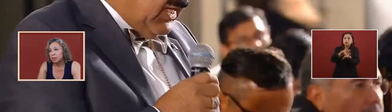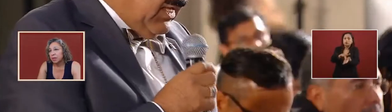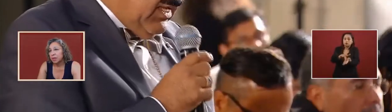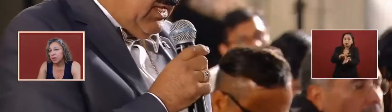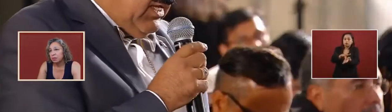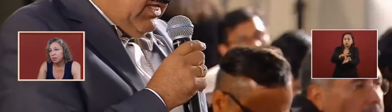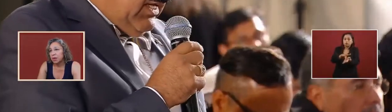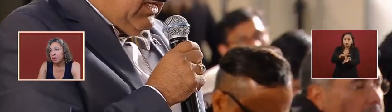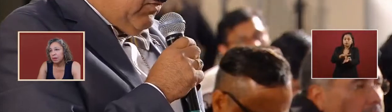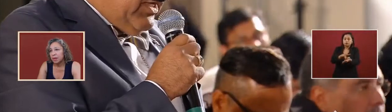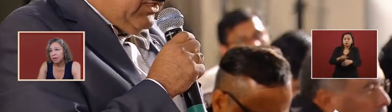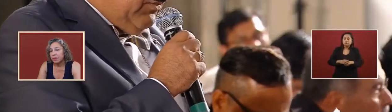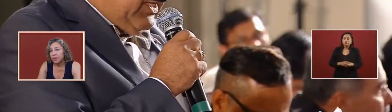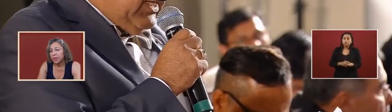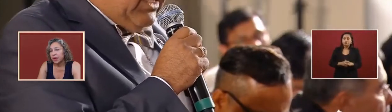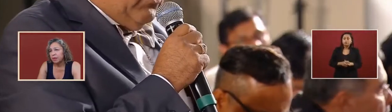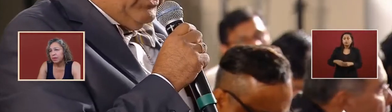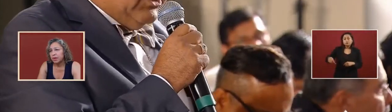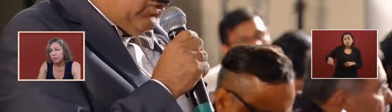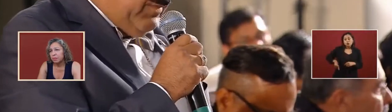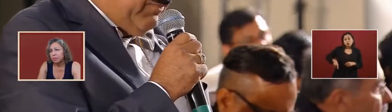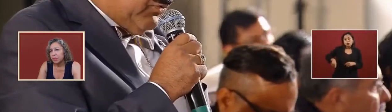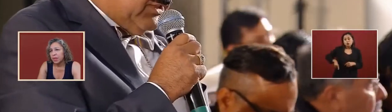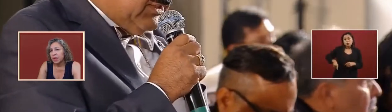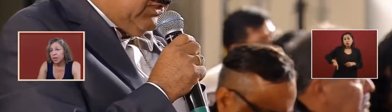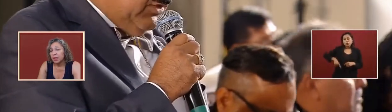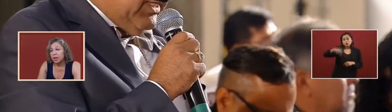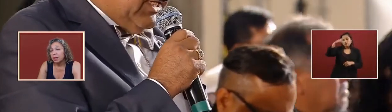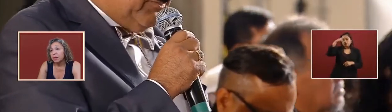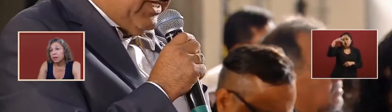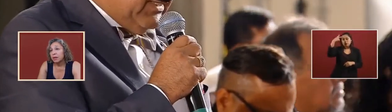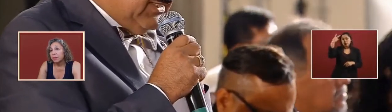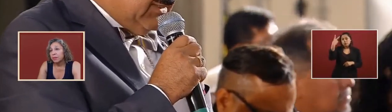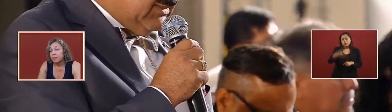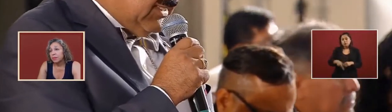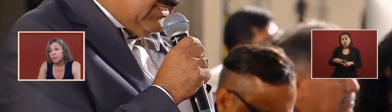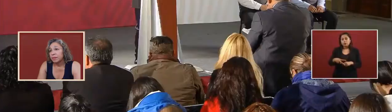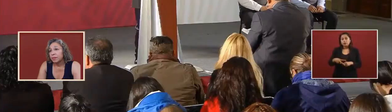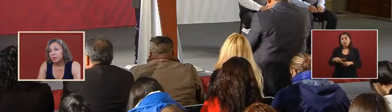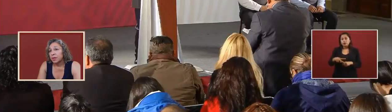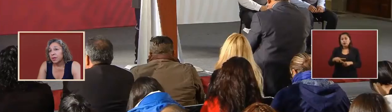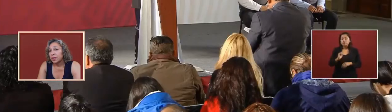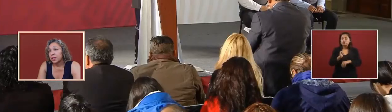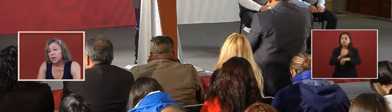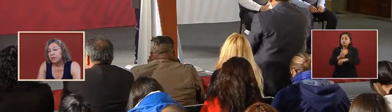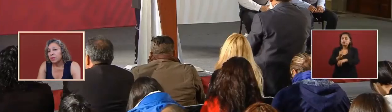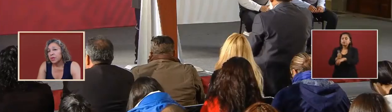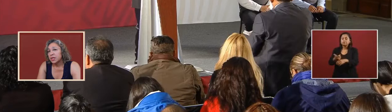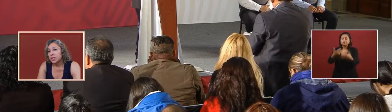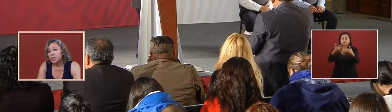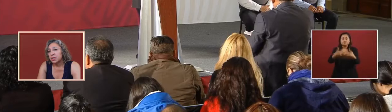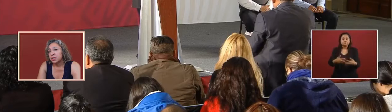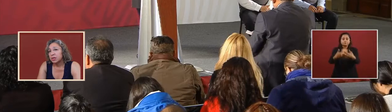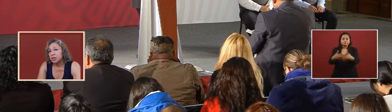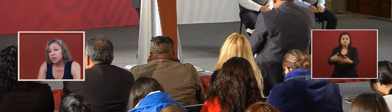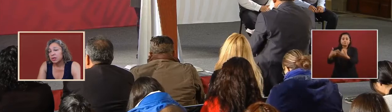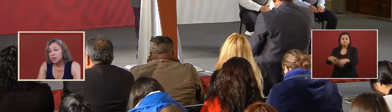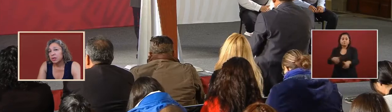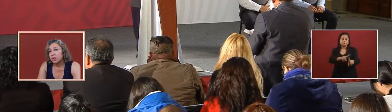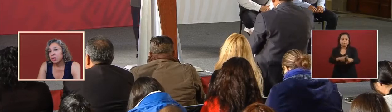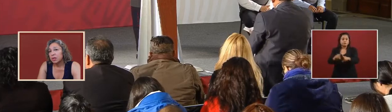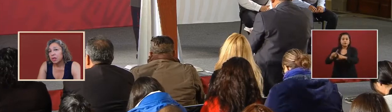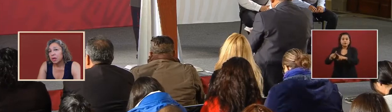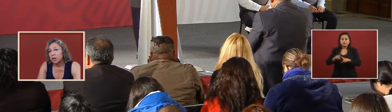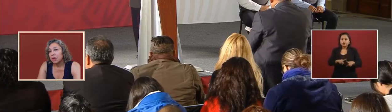the coming of them the government took